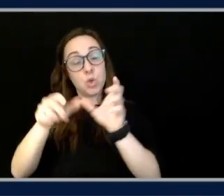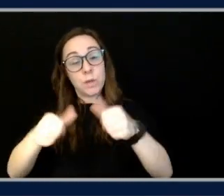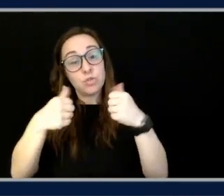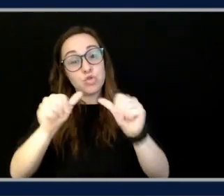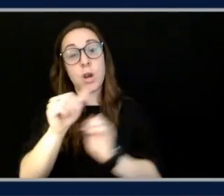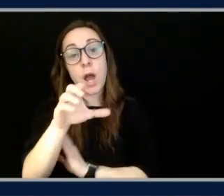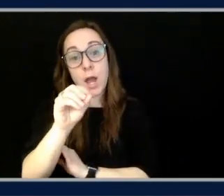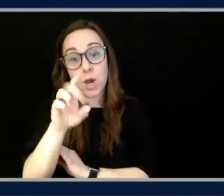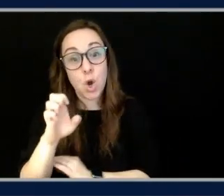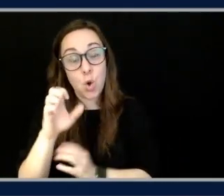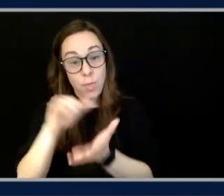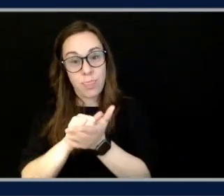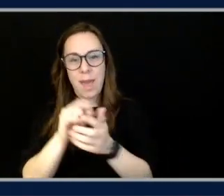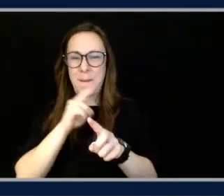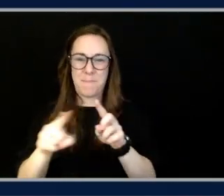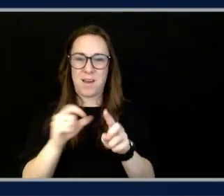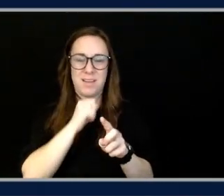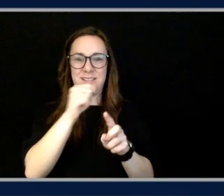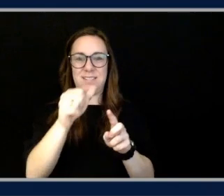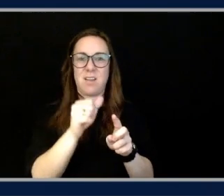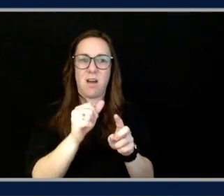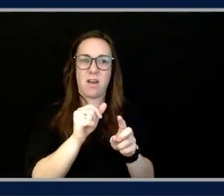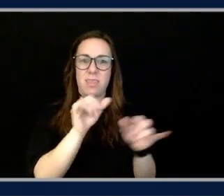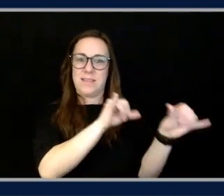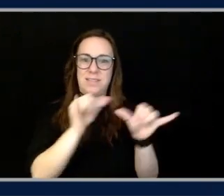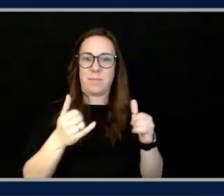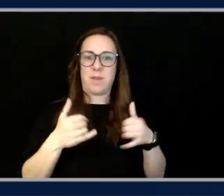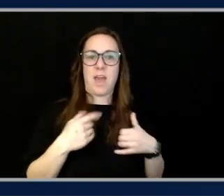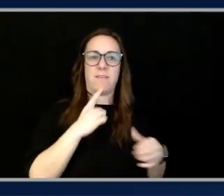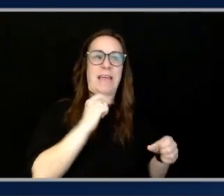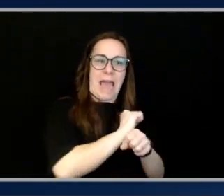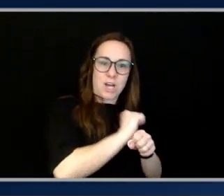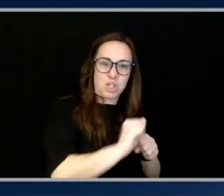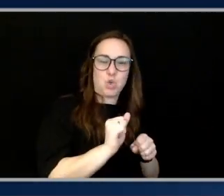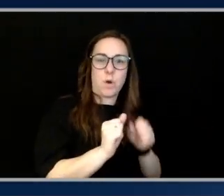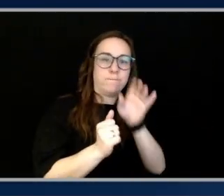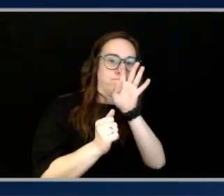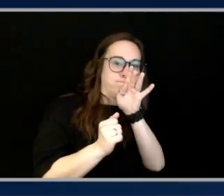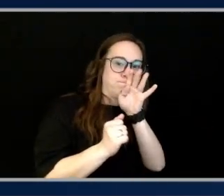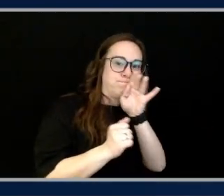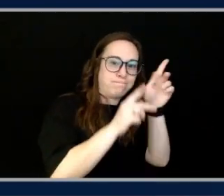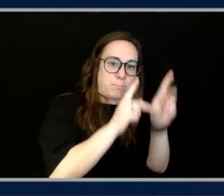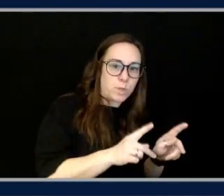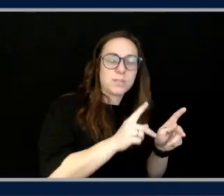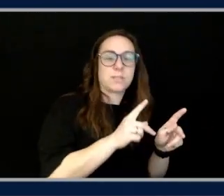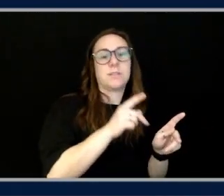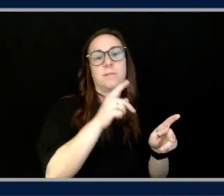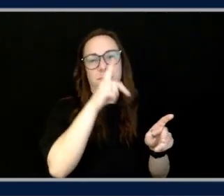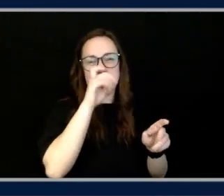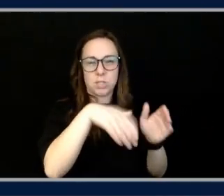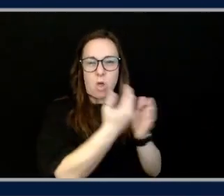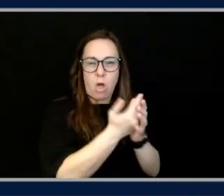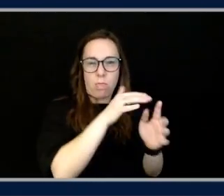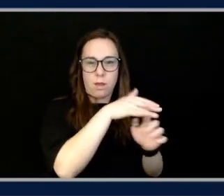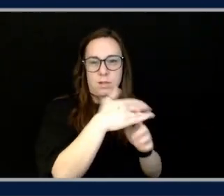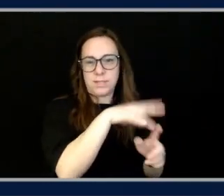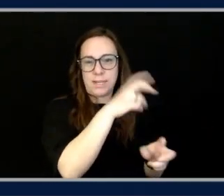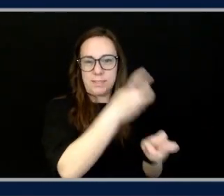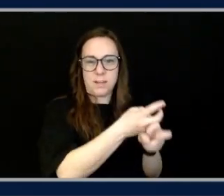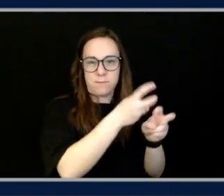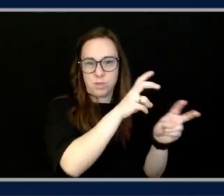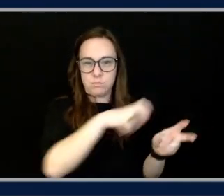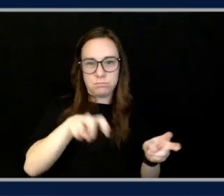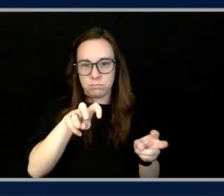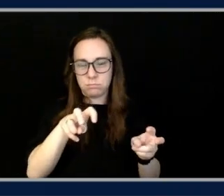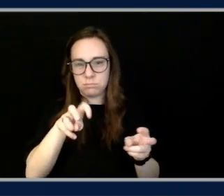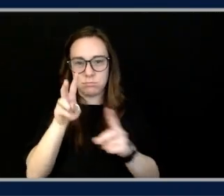having a genuine speech to speech model, for example, right? Because you can then maintain those contexts. With these models, initially, we don't have